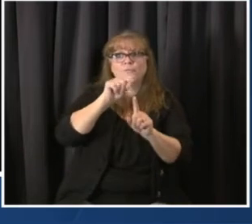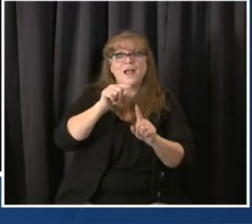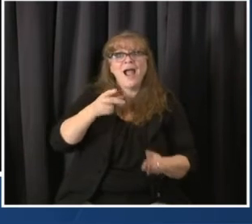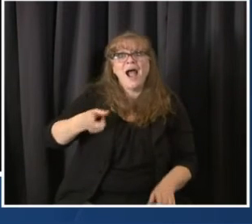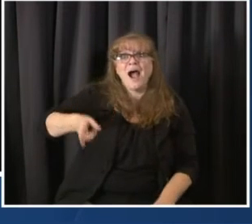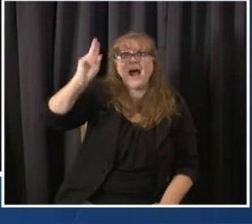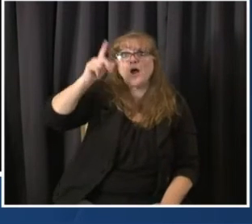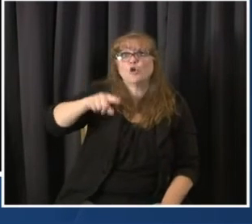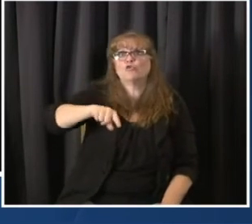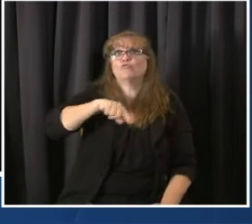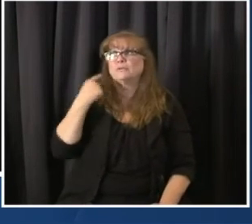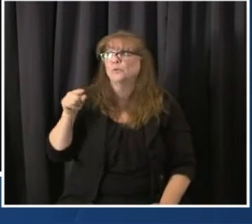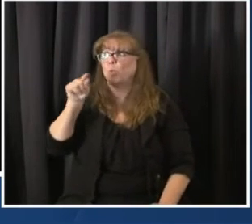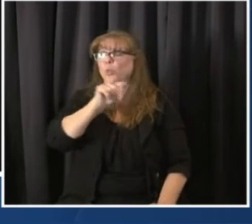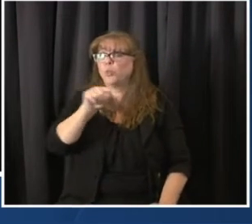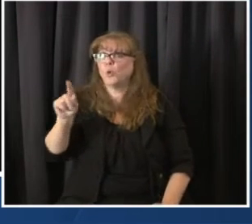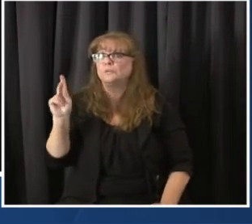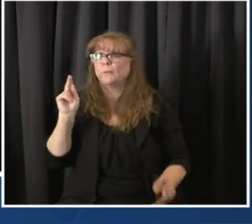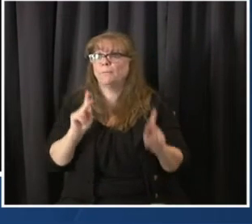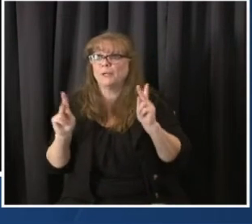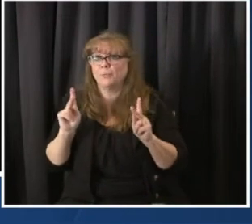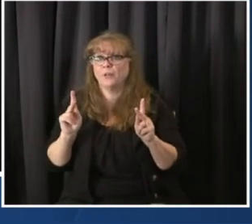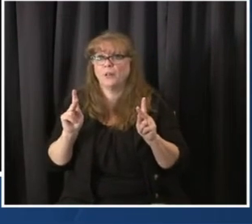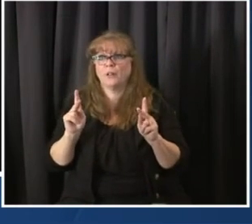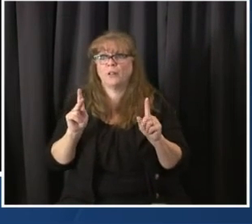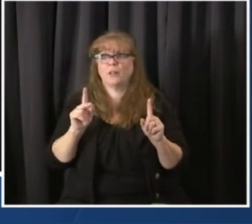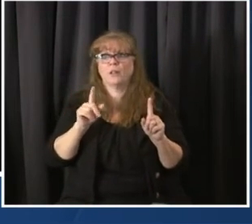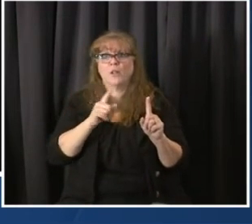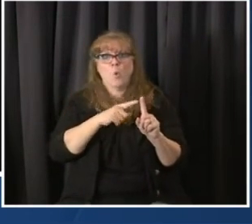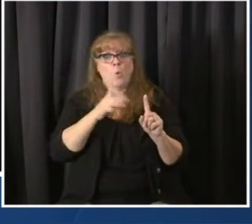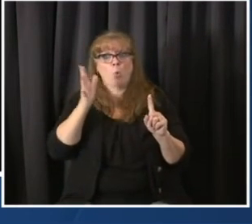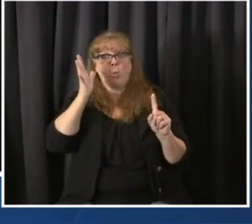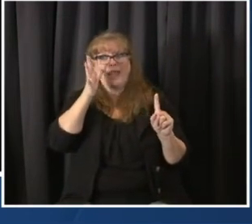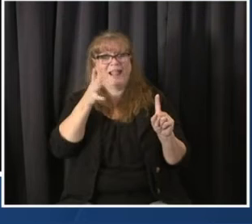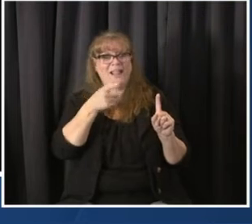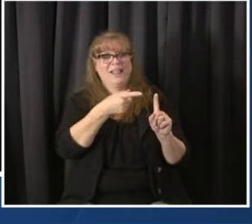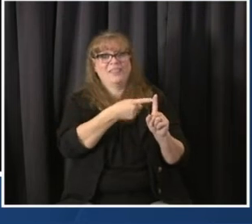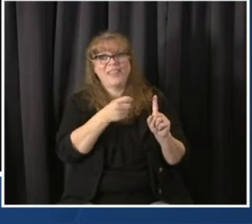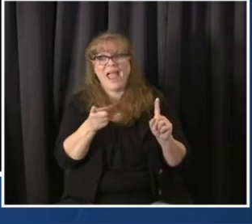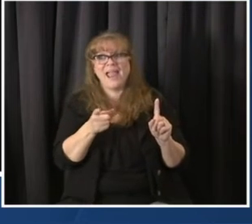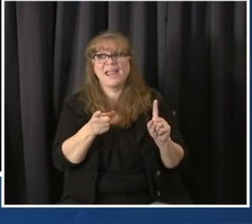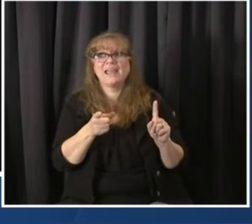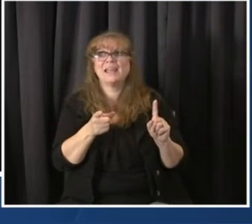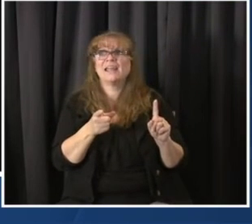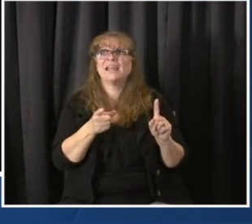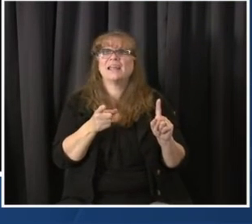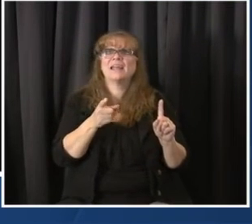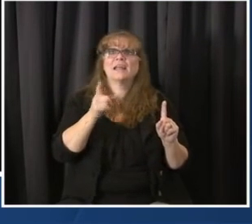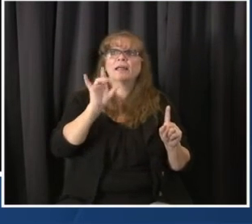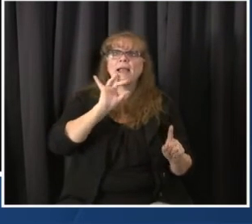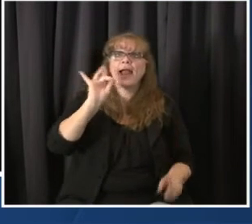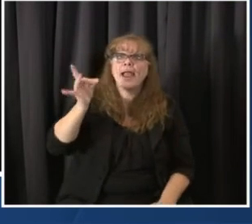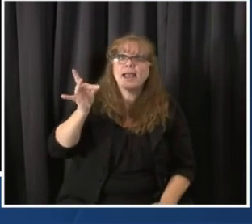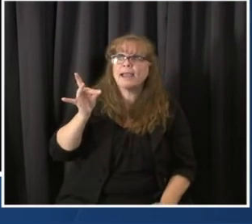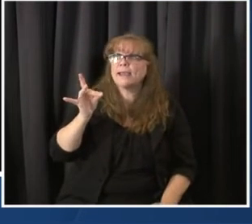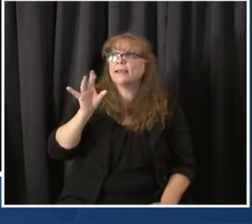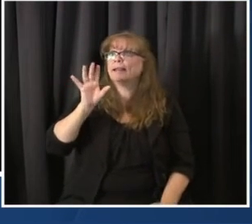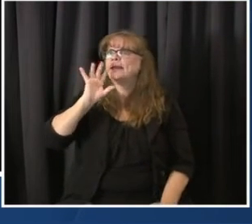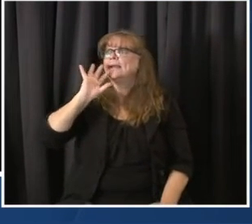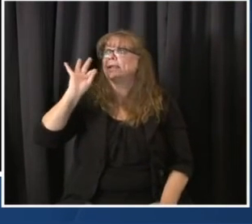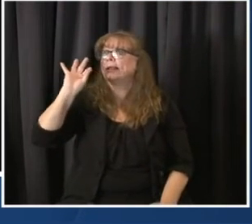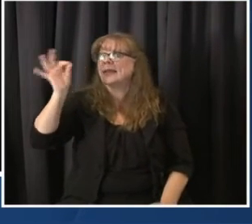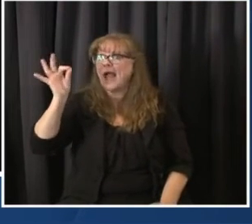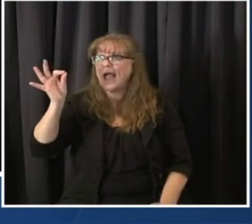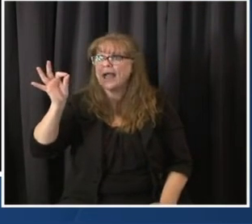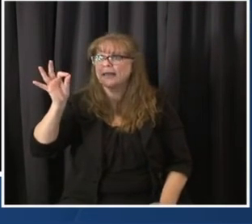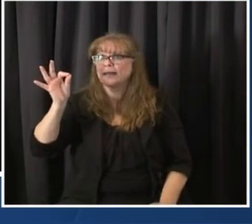those at lower risk? In other words, 80 and 90 versus 70. Number two, you're talking about receiving a faster pace of supplies